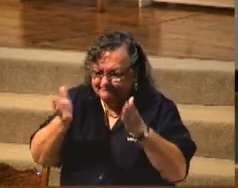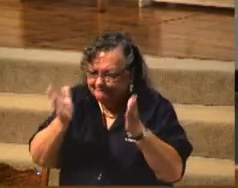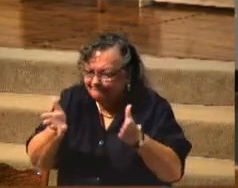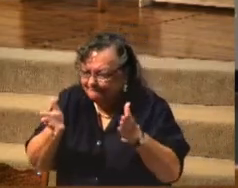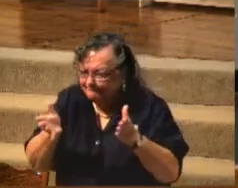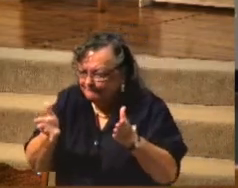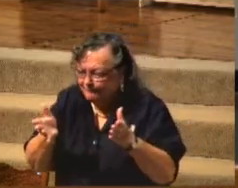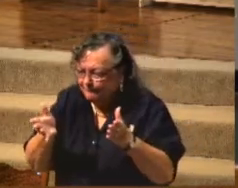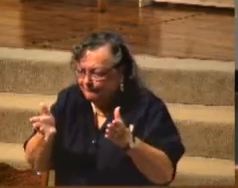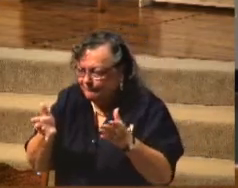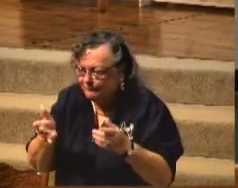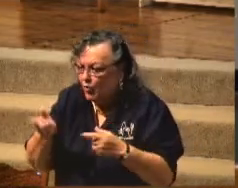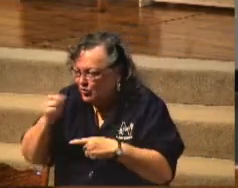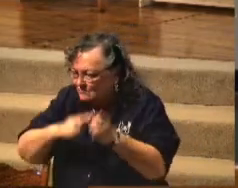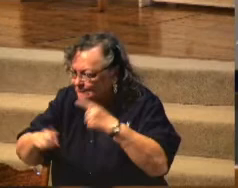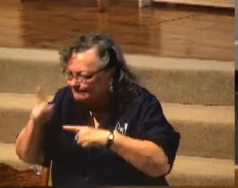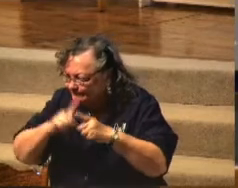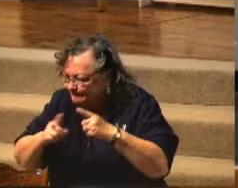If judgment is coming,